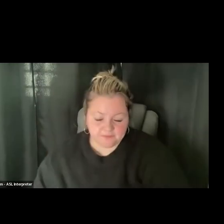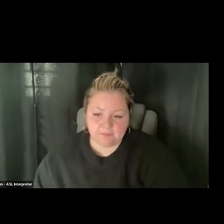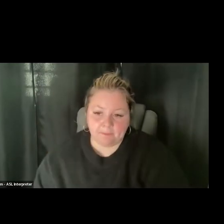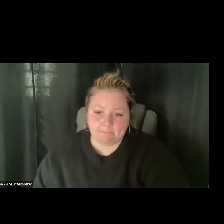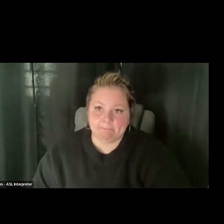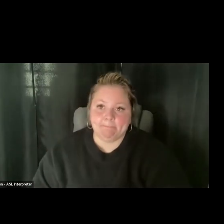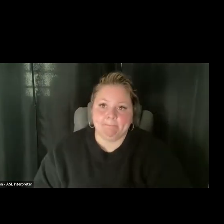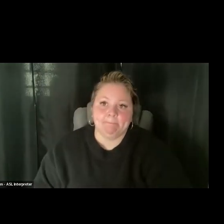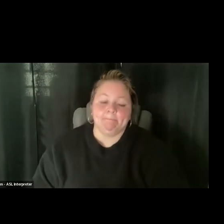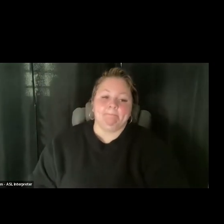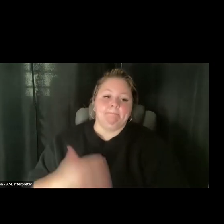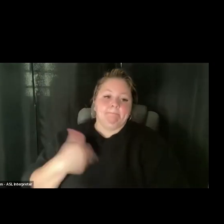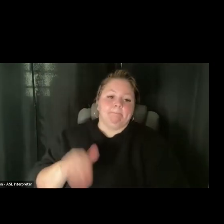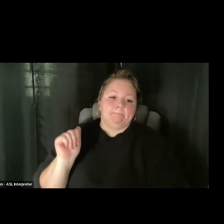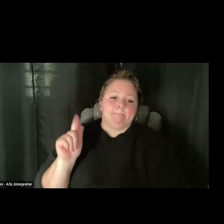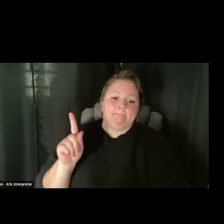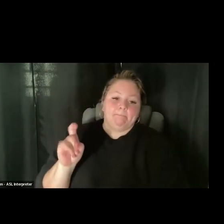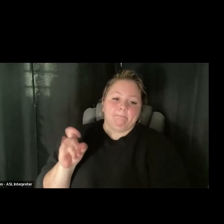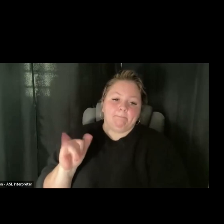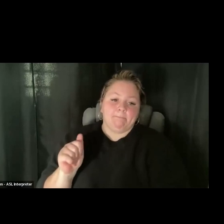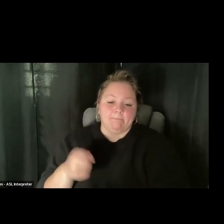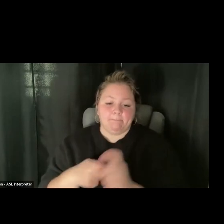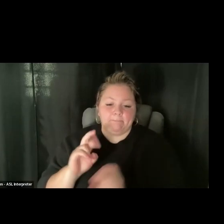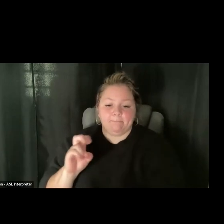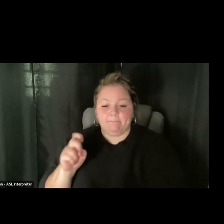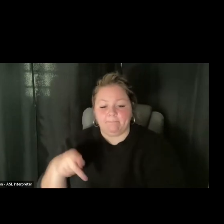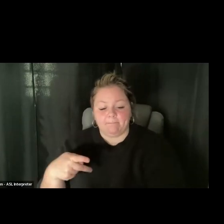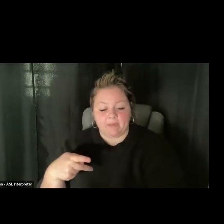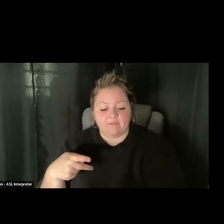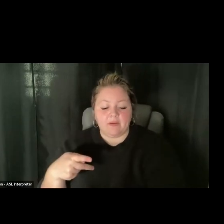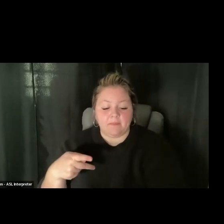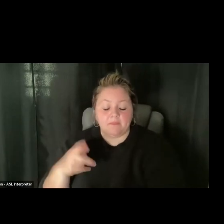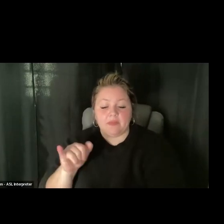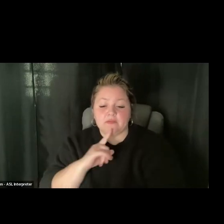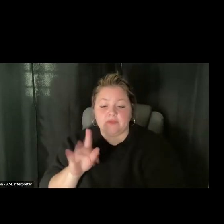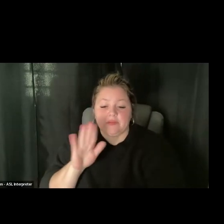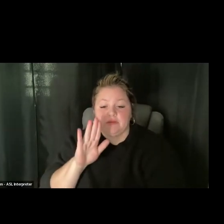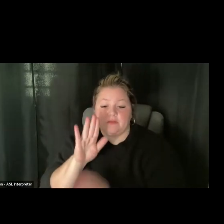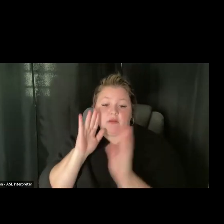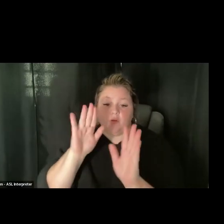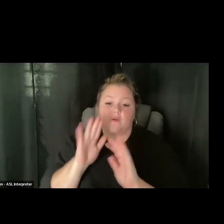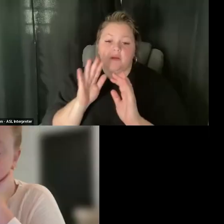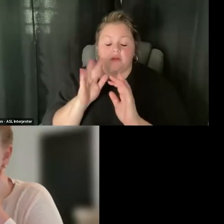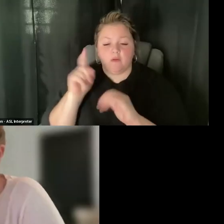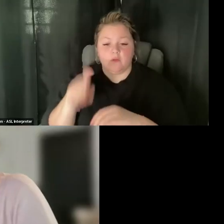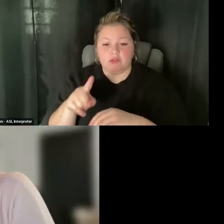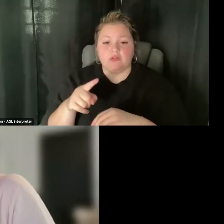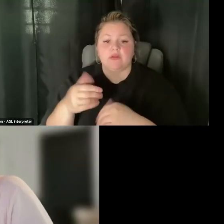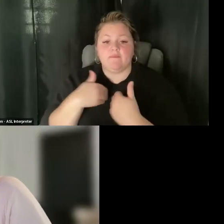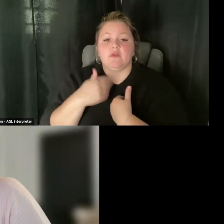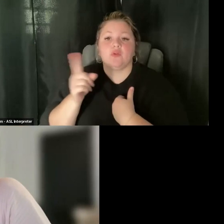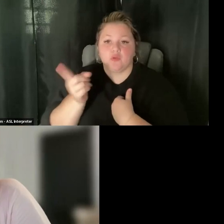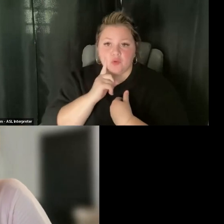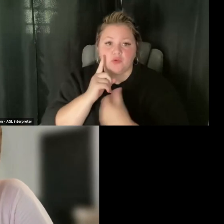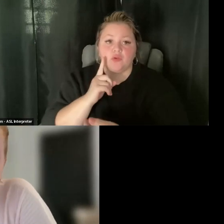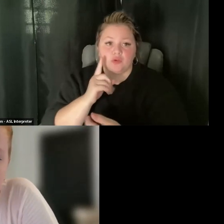This is Alexia from RevUp. Um, yeah, that's a great question. Um, I have heard some